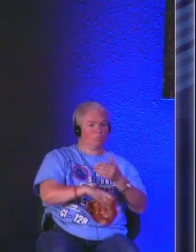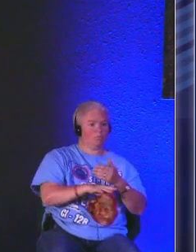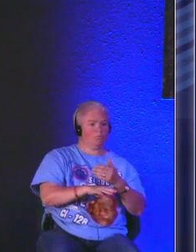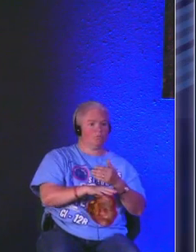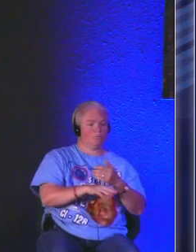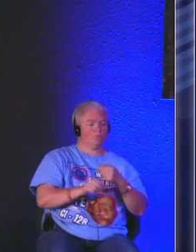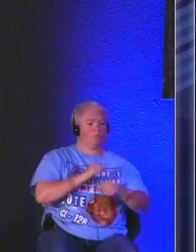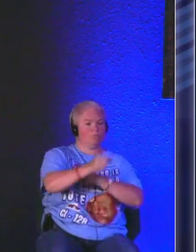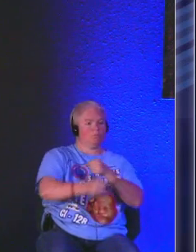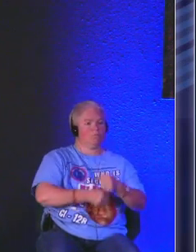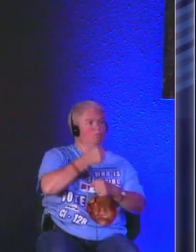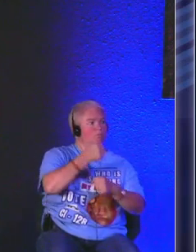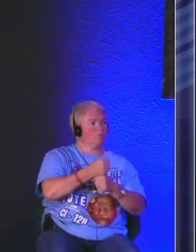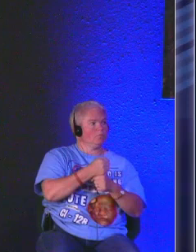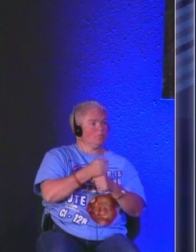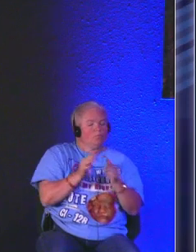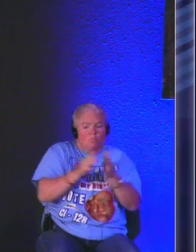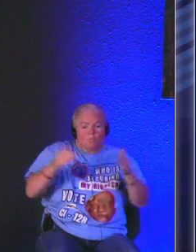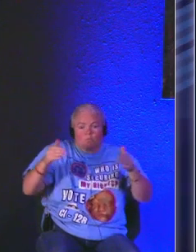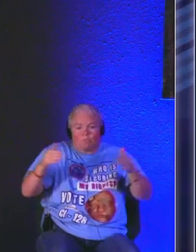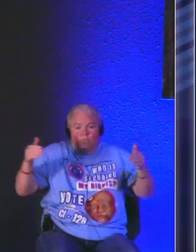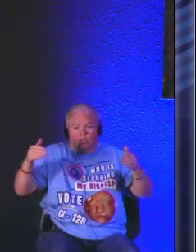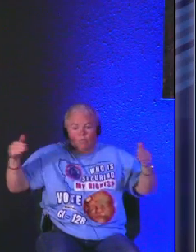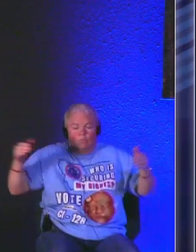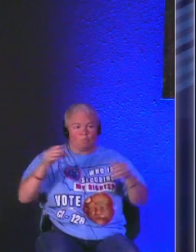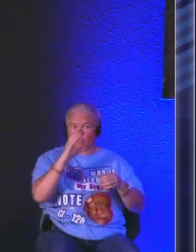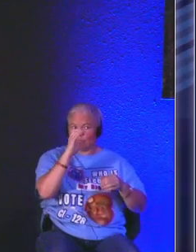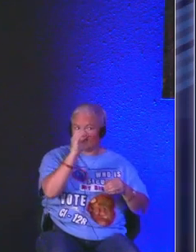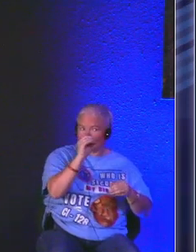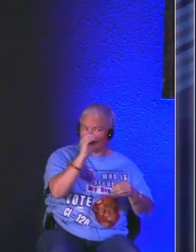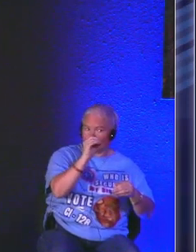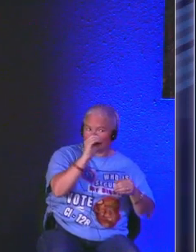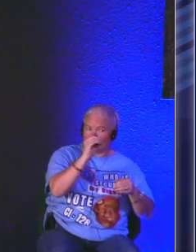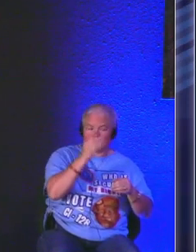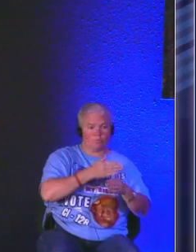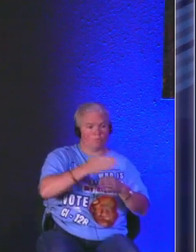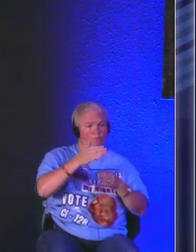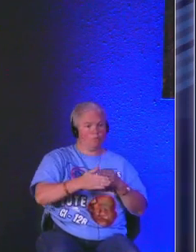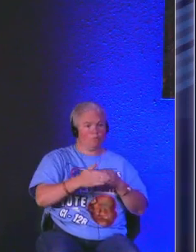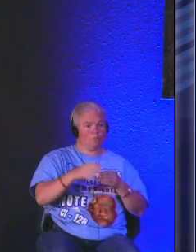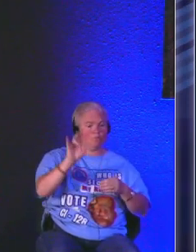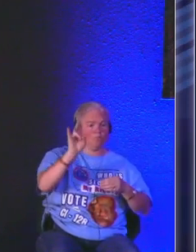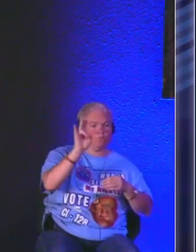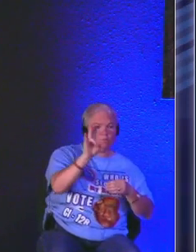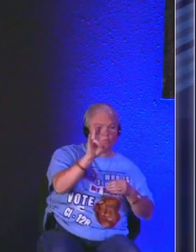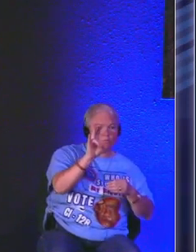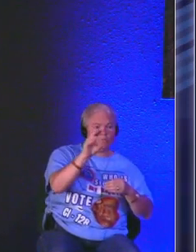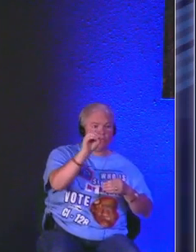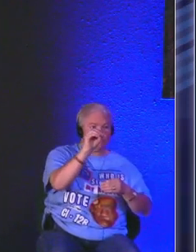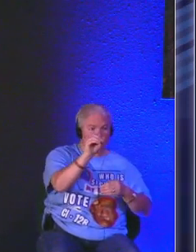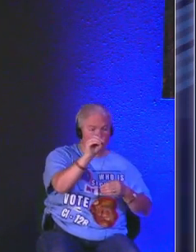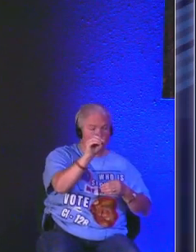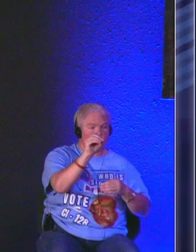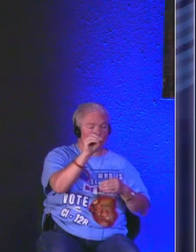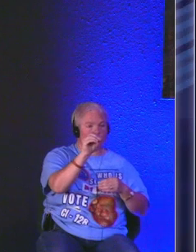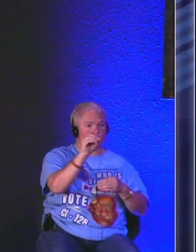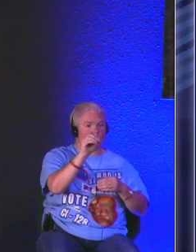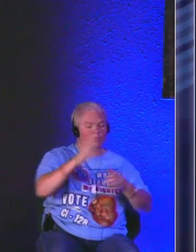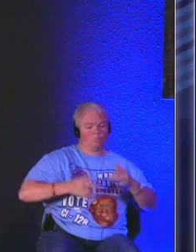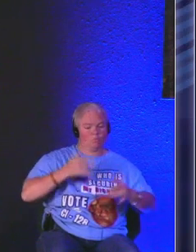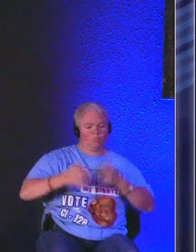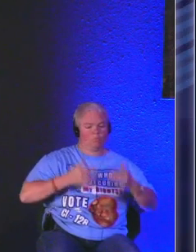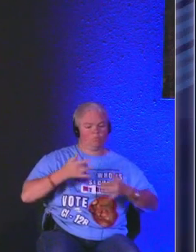born in the same year because it's a big one it ends in a zero so they're both 70 and that's